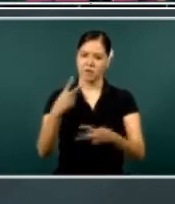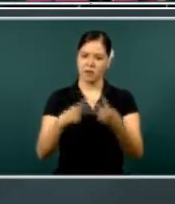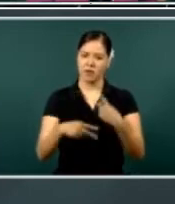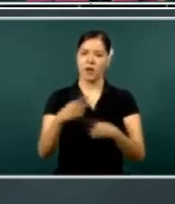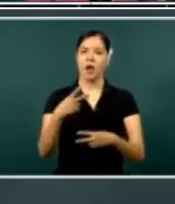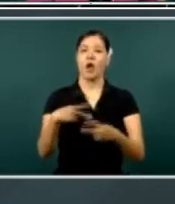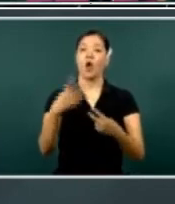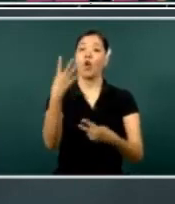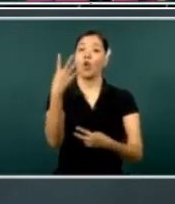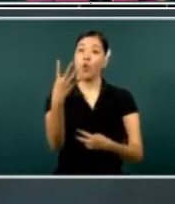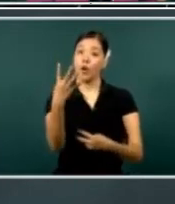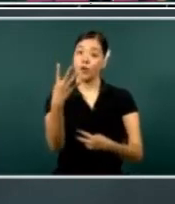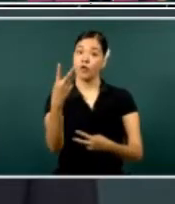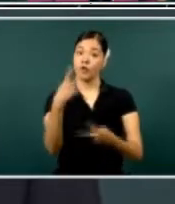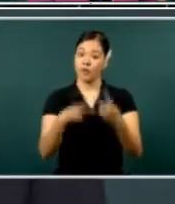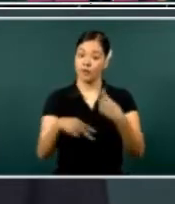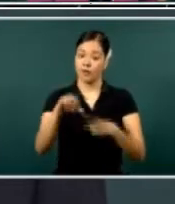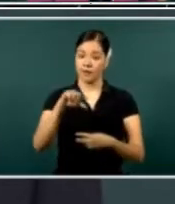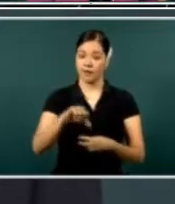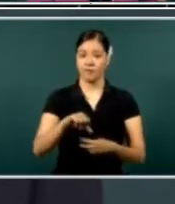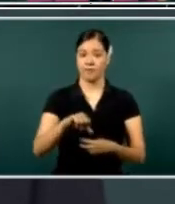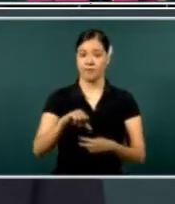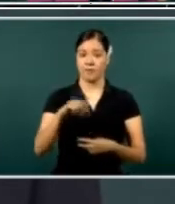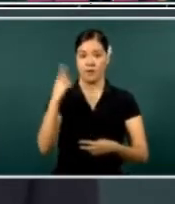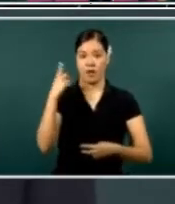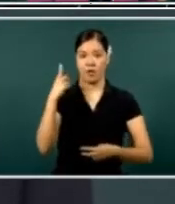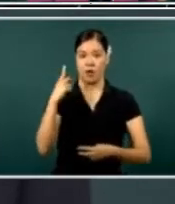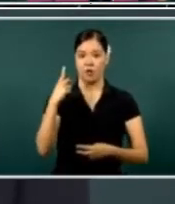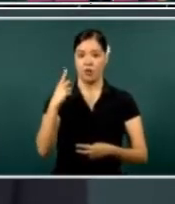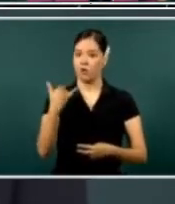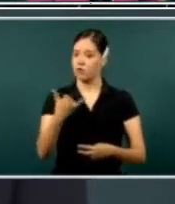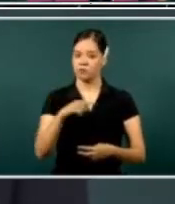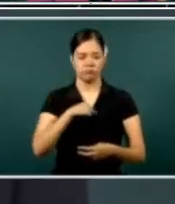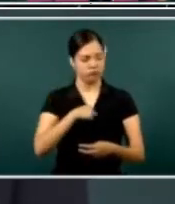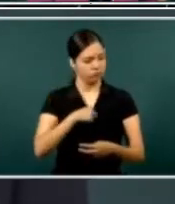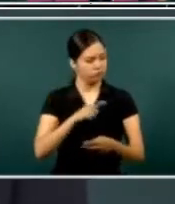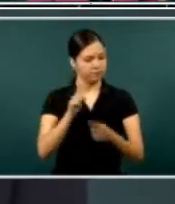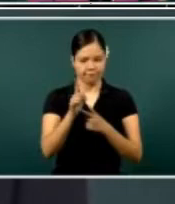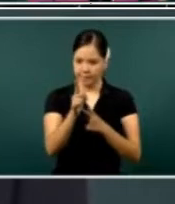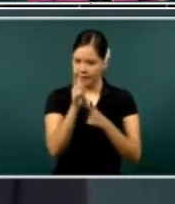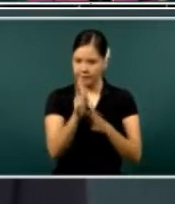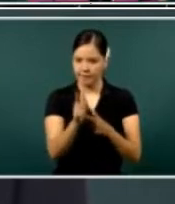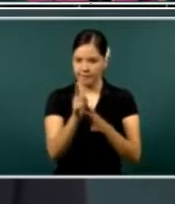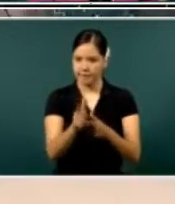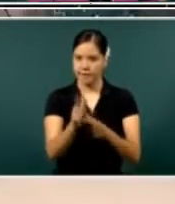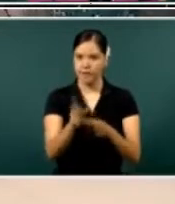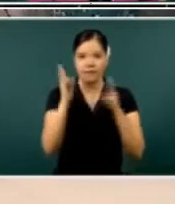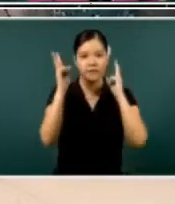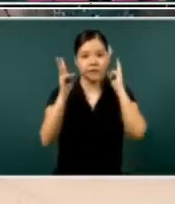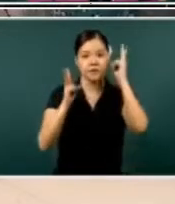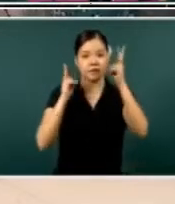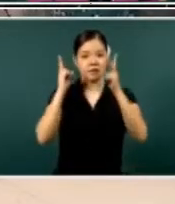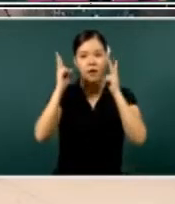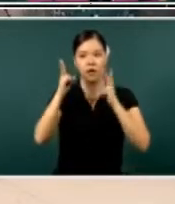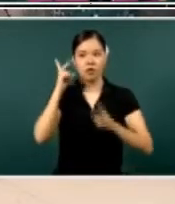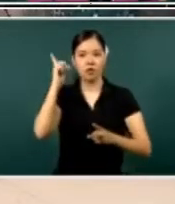And I've come four times. And I'm going to continue to visit Durango and the whole country.